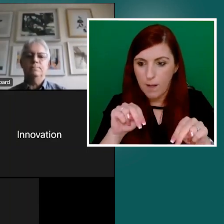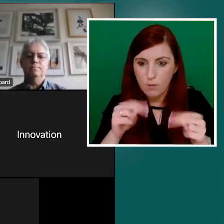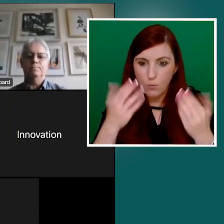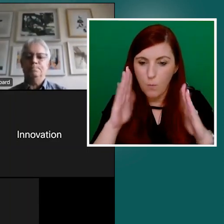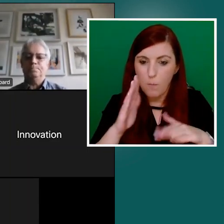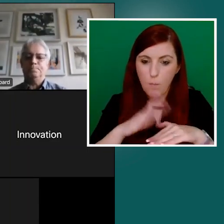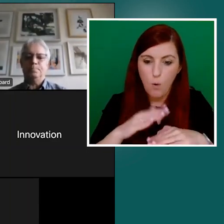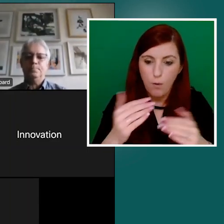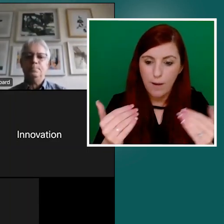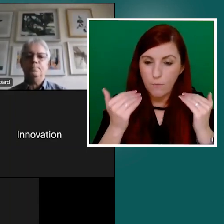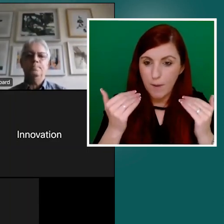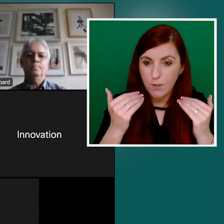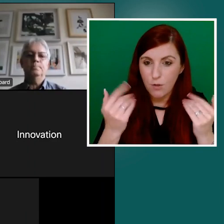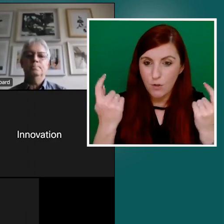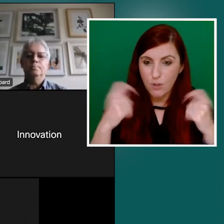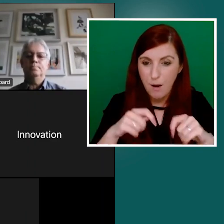your question.